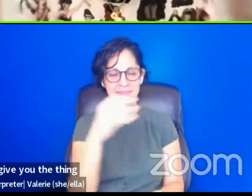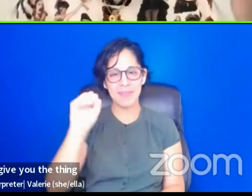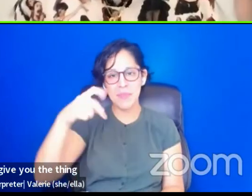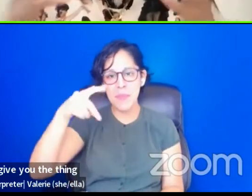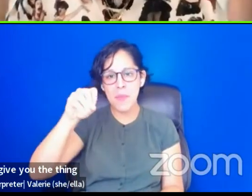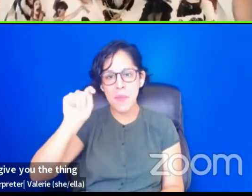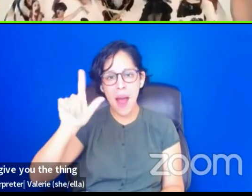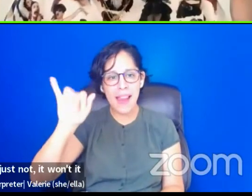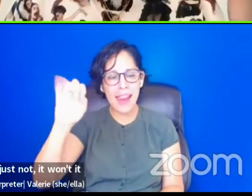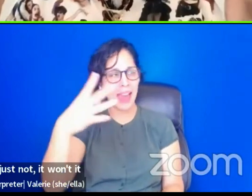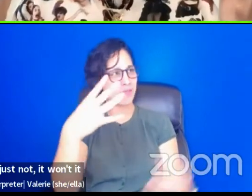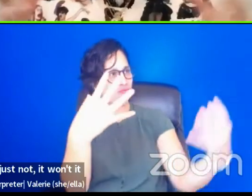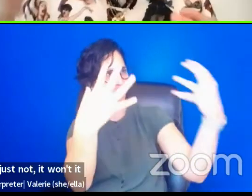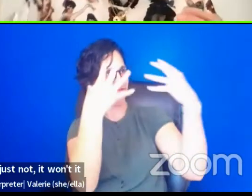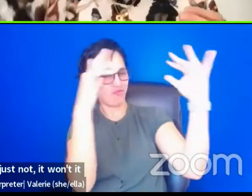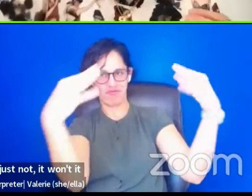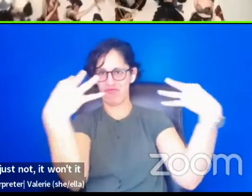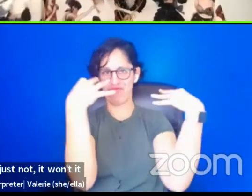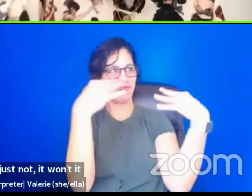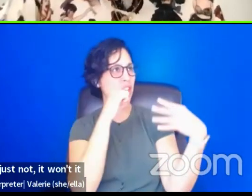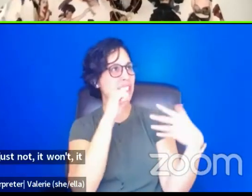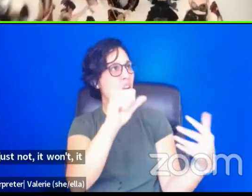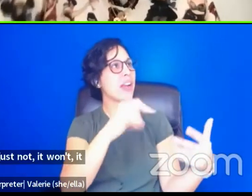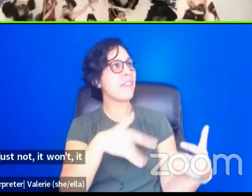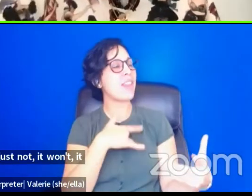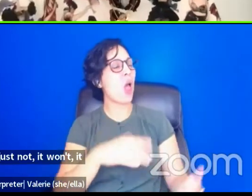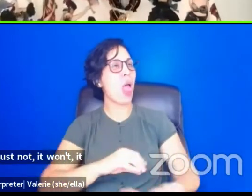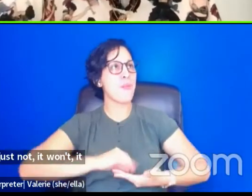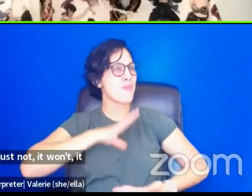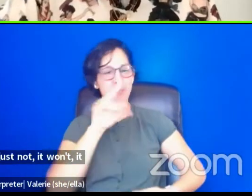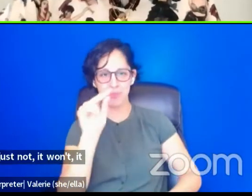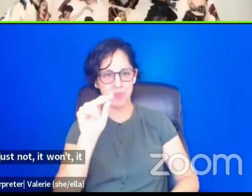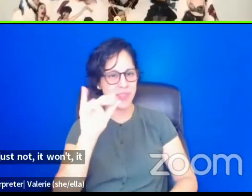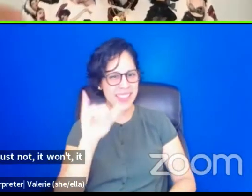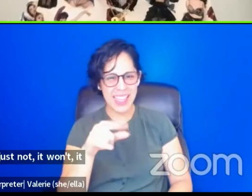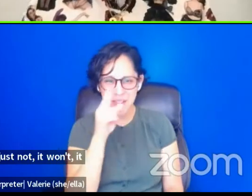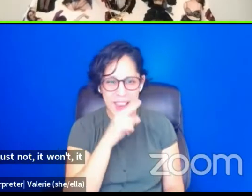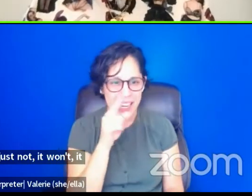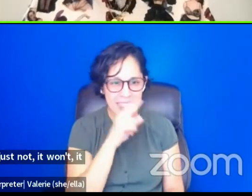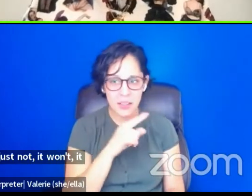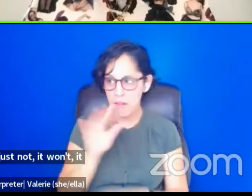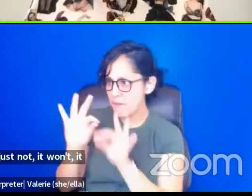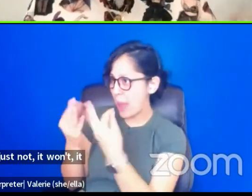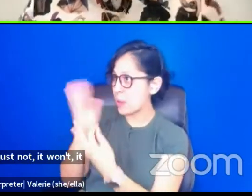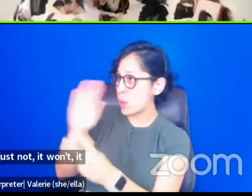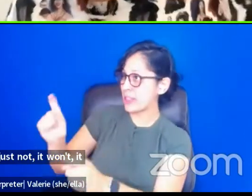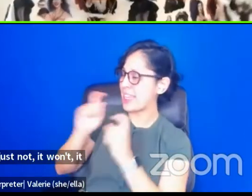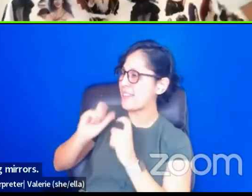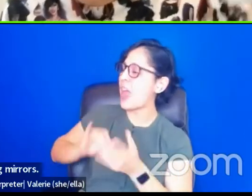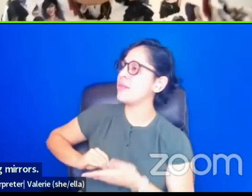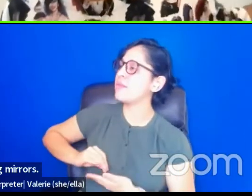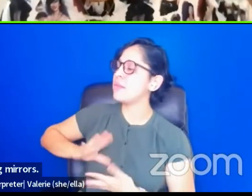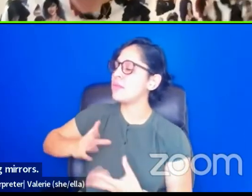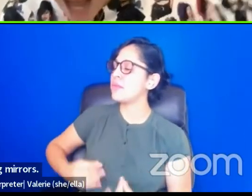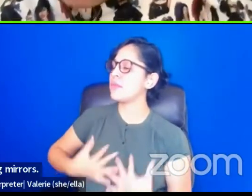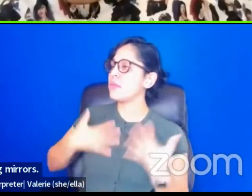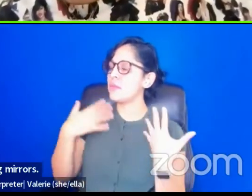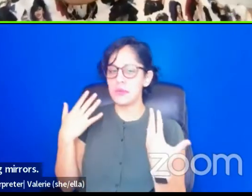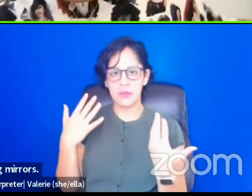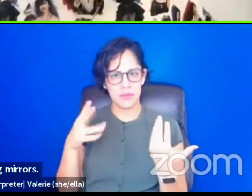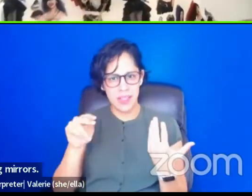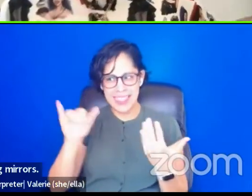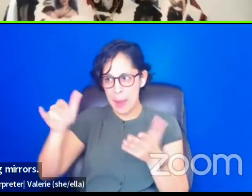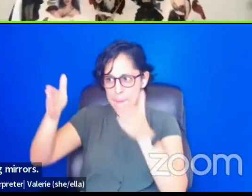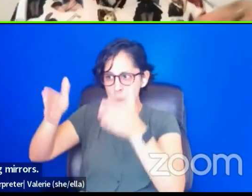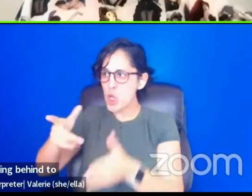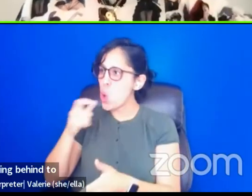it won't, it never will. It's fictitious. It's smoke and mirrors. Um, it's in the person you're leaving behind